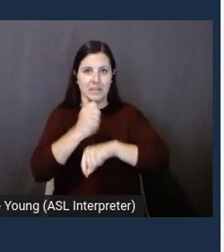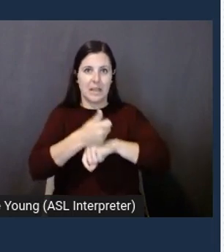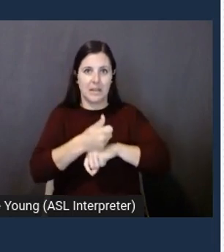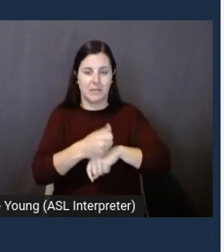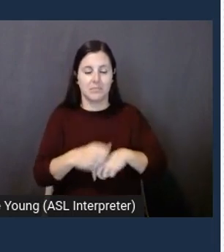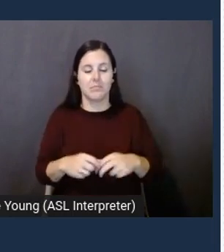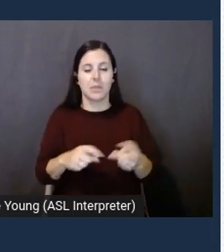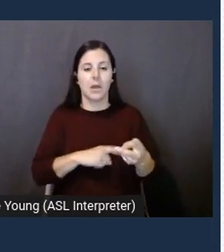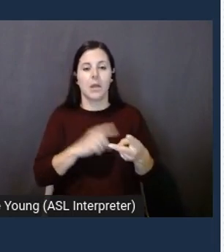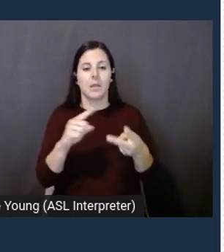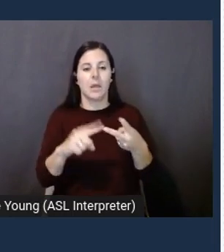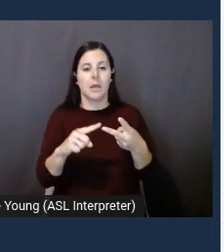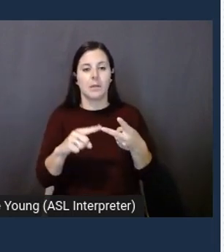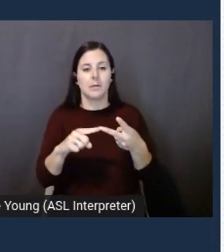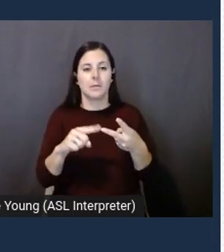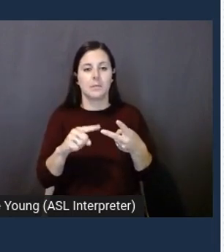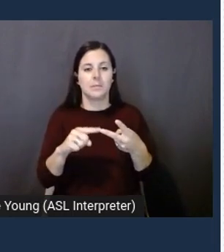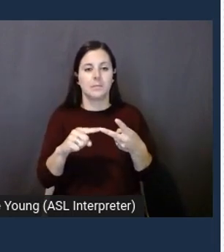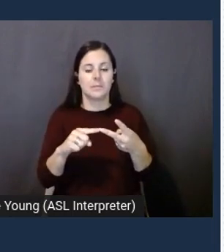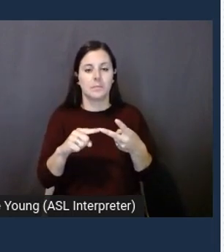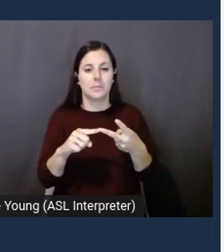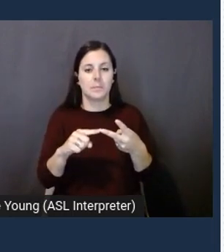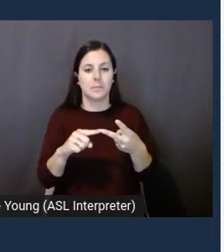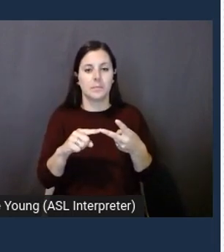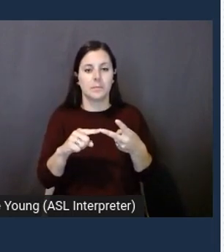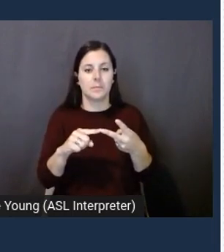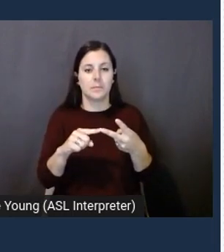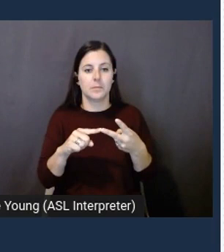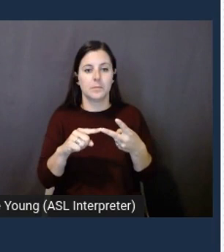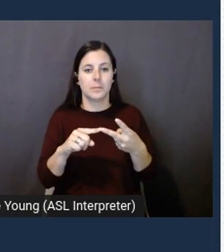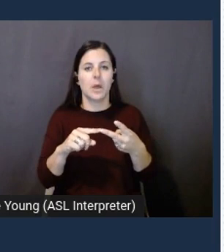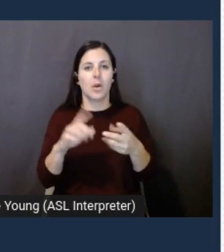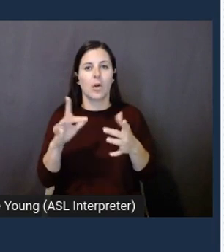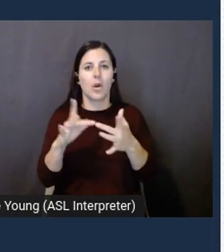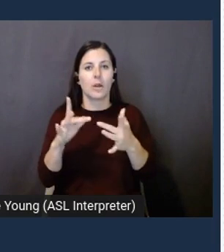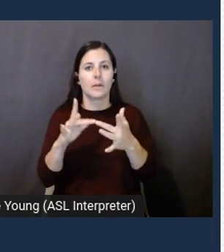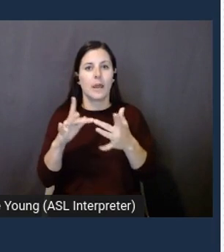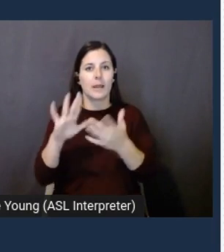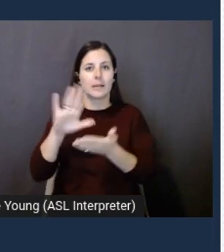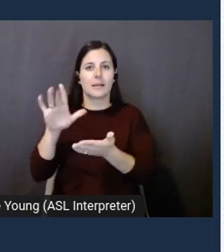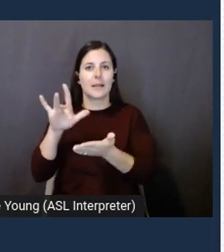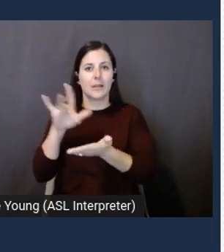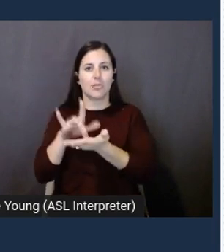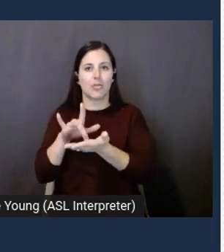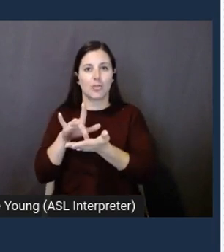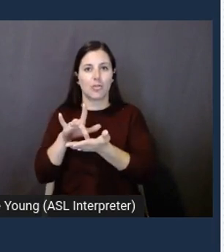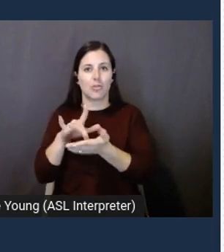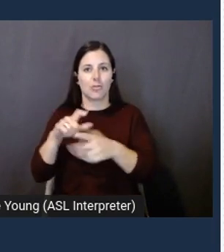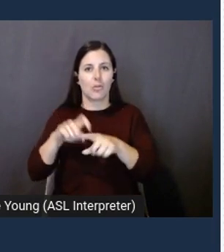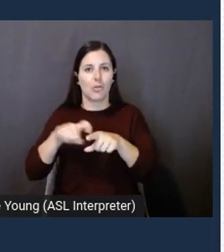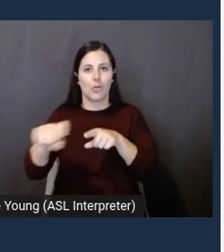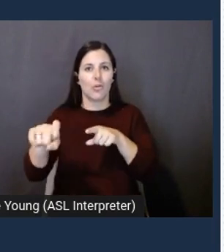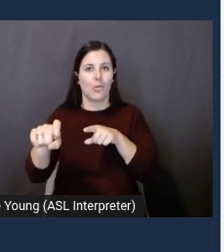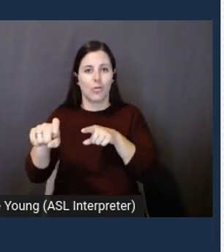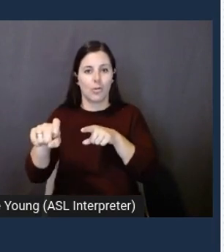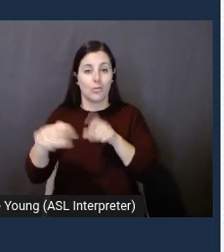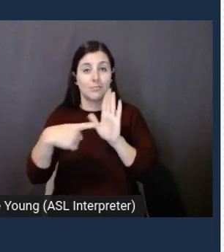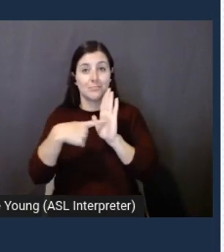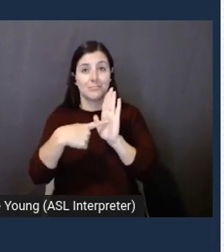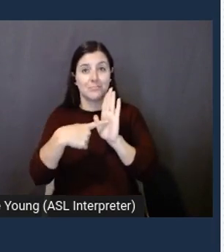And this is sent through a contact center, which is essentially a phone call. So, let me show you.